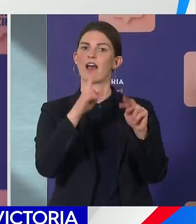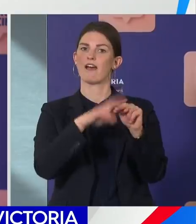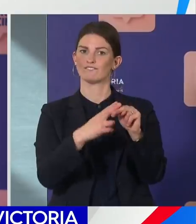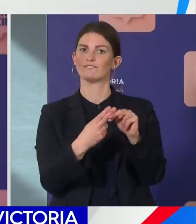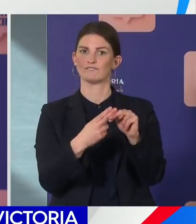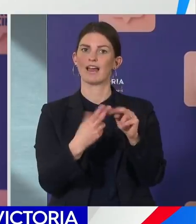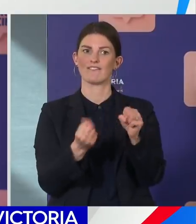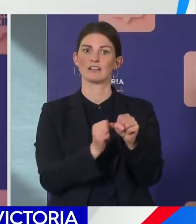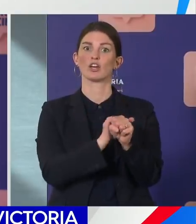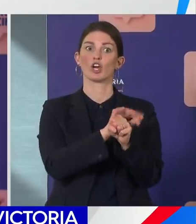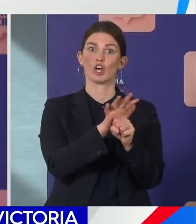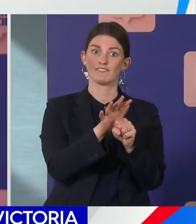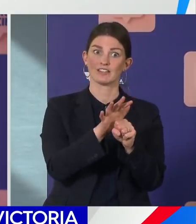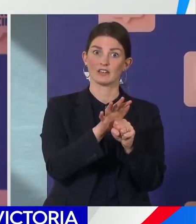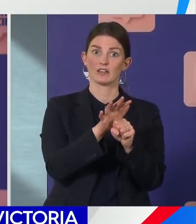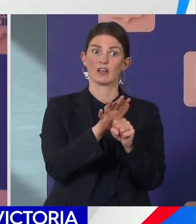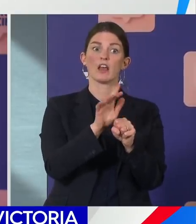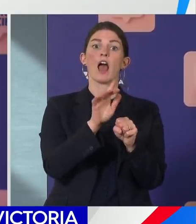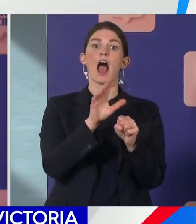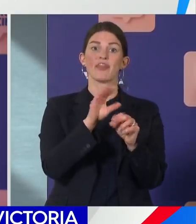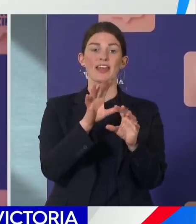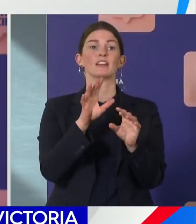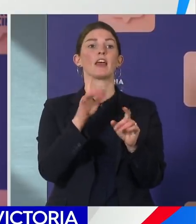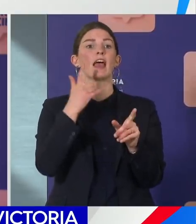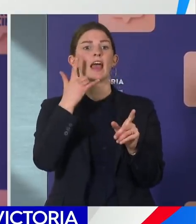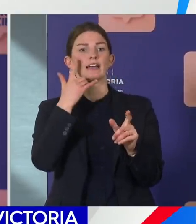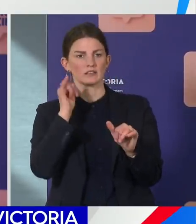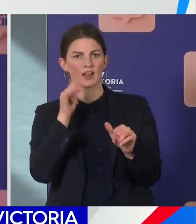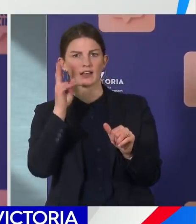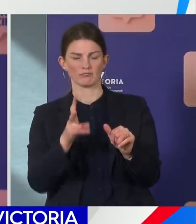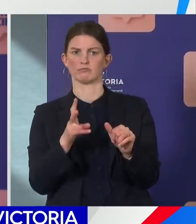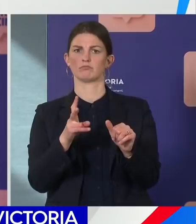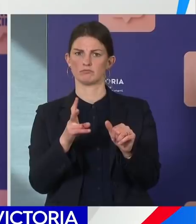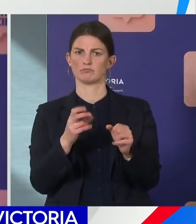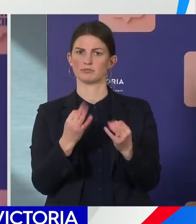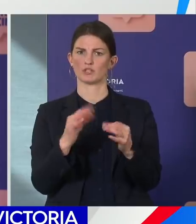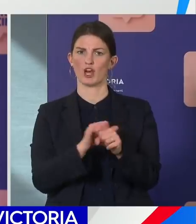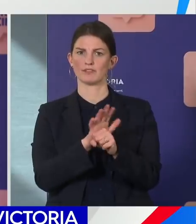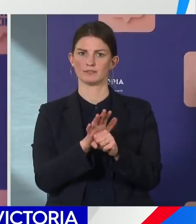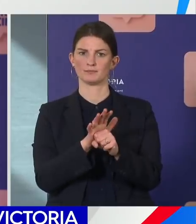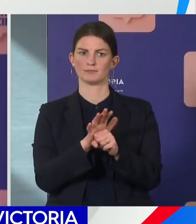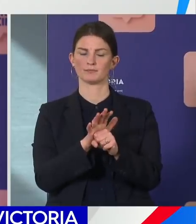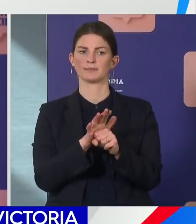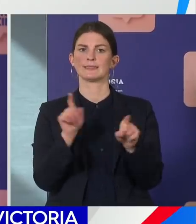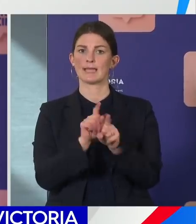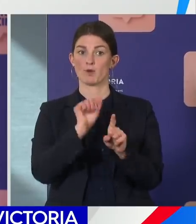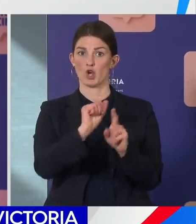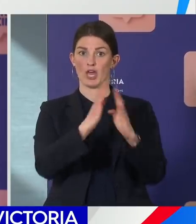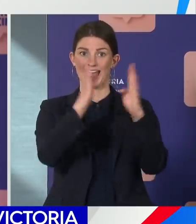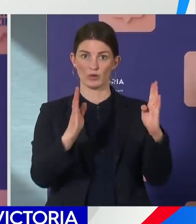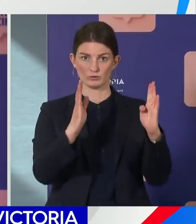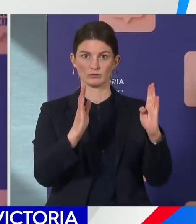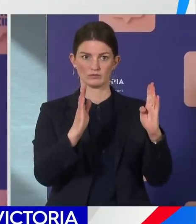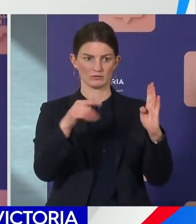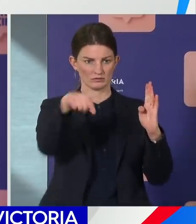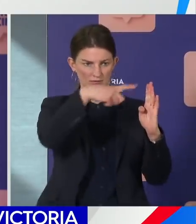tested negative. So the positive test stands and the negative test stands. We also have tests of her household, which is connected into the Shepparton